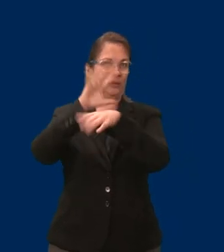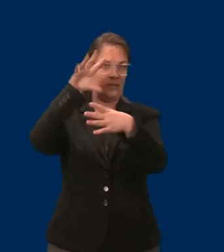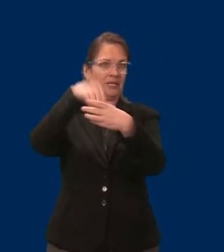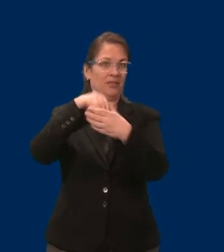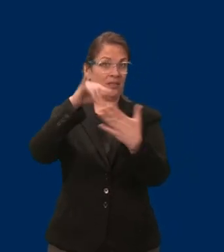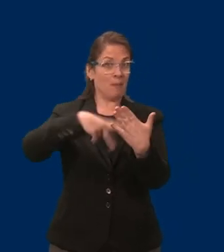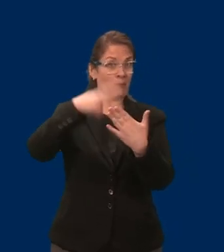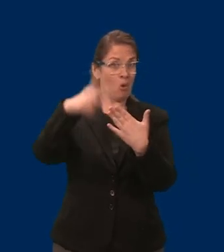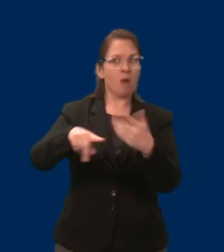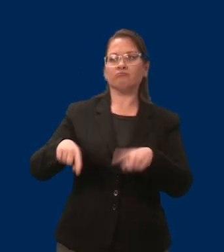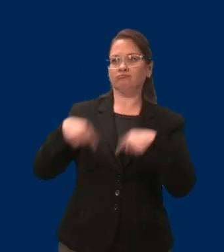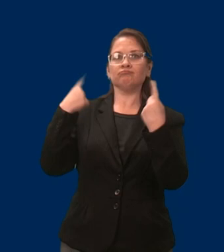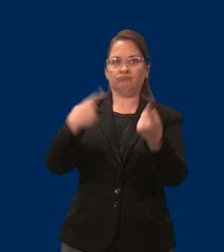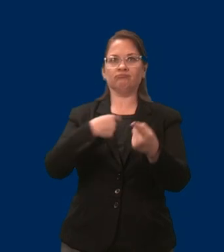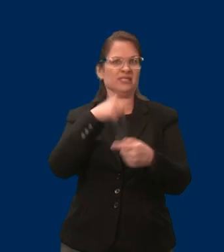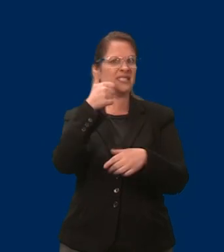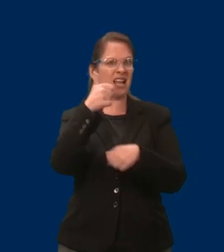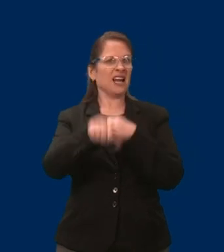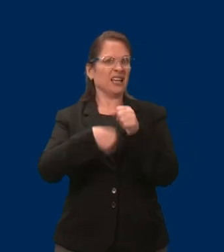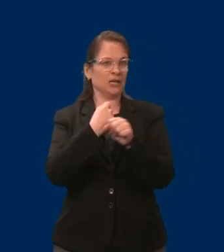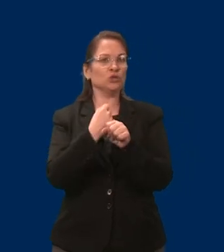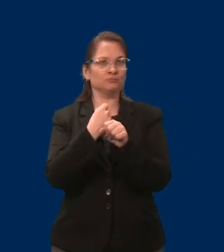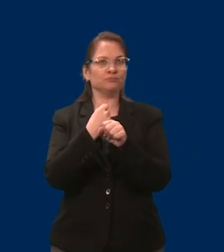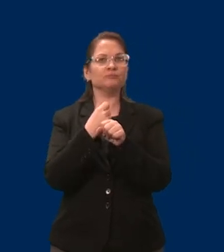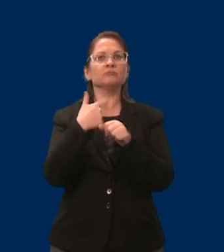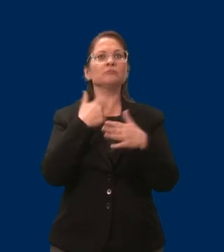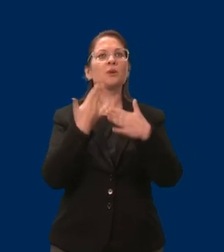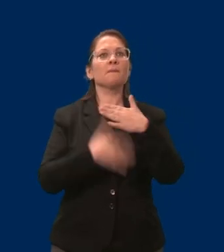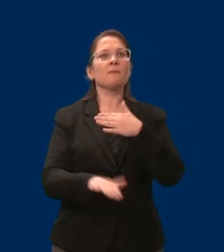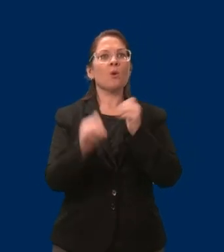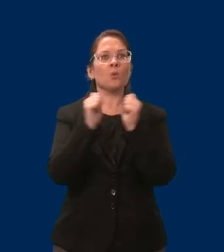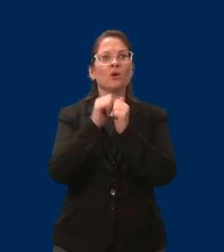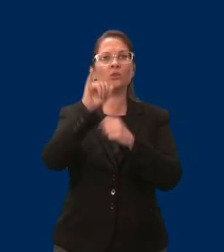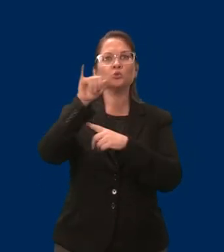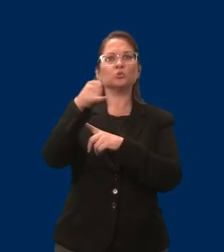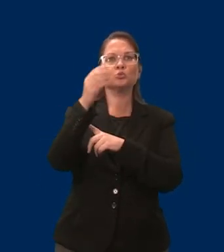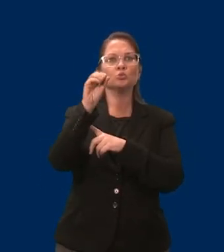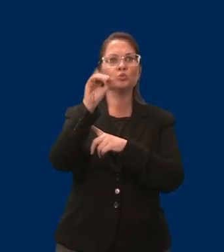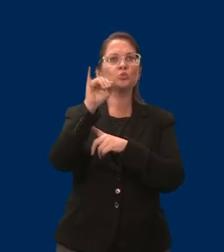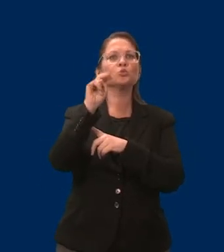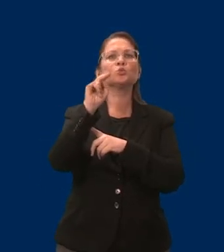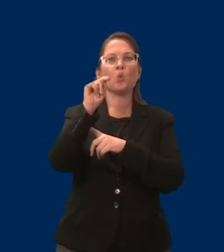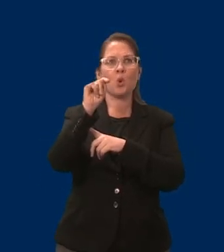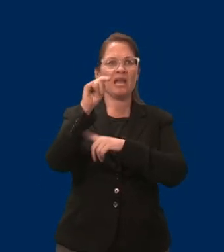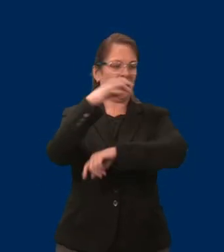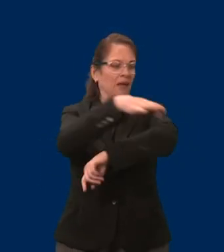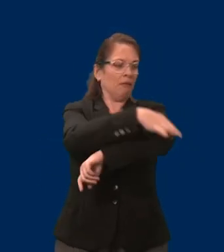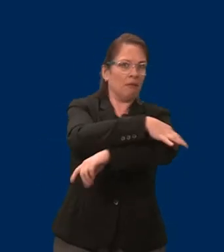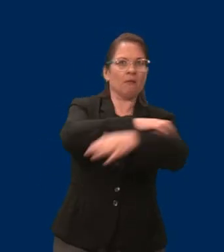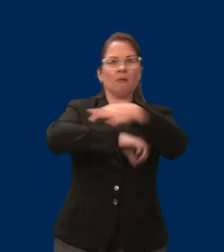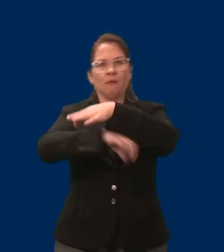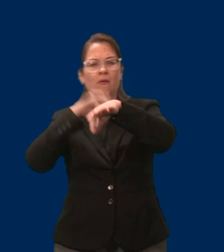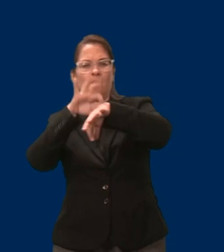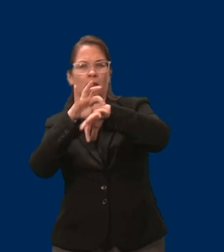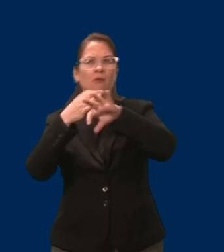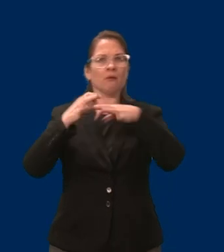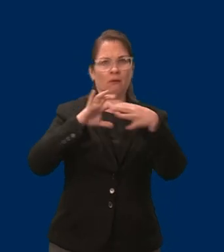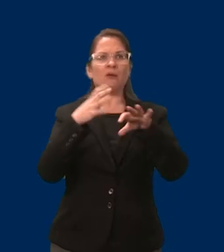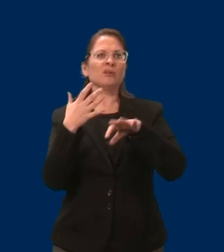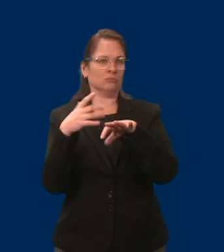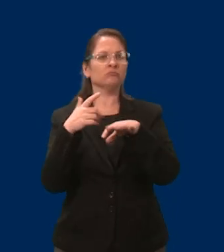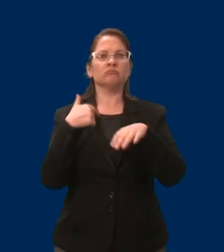and navigate life using an electric wheelchair. And like so many others in my community, I grew up with an